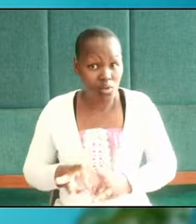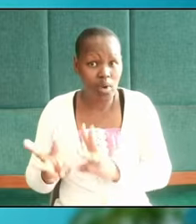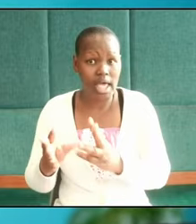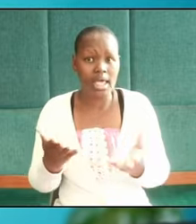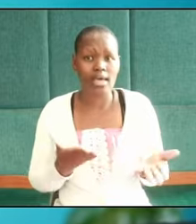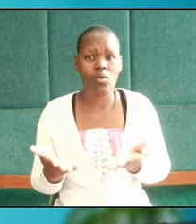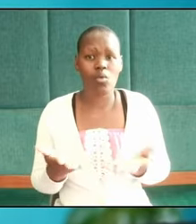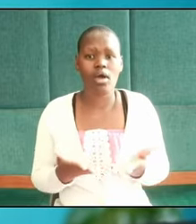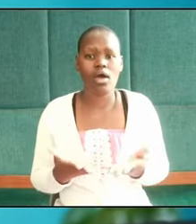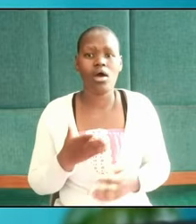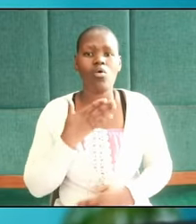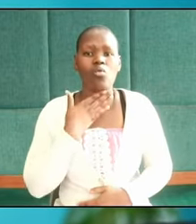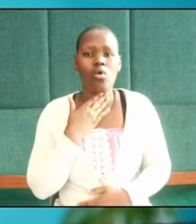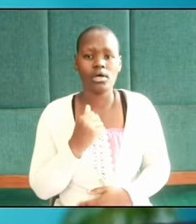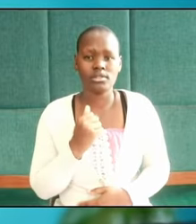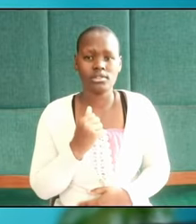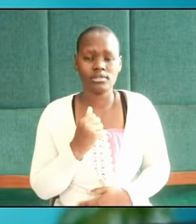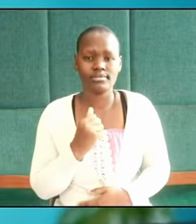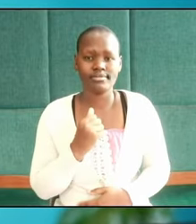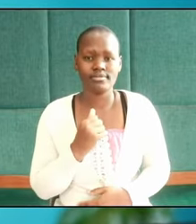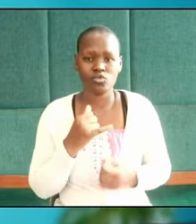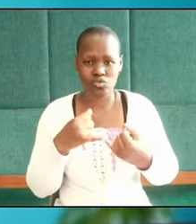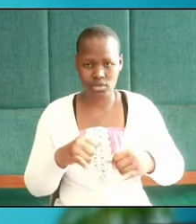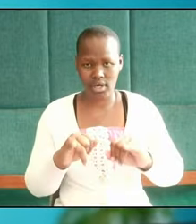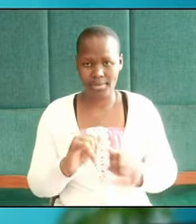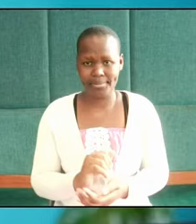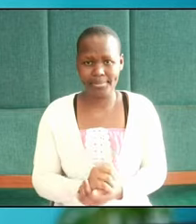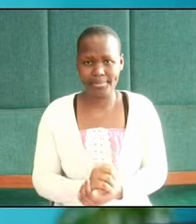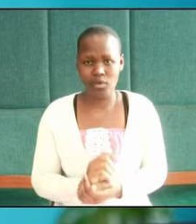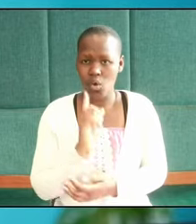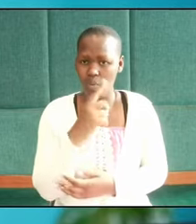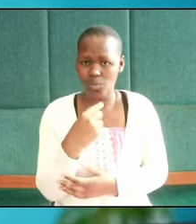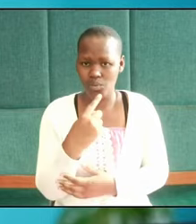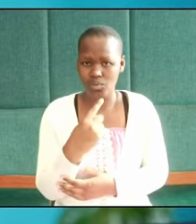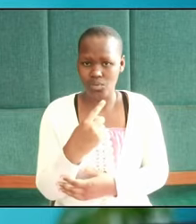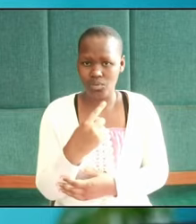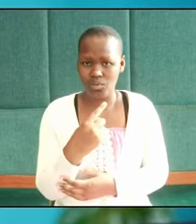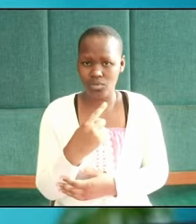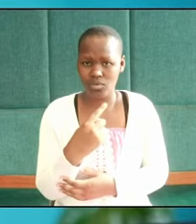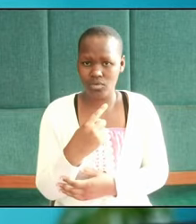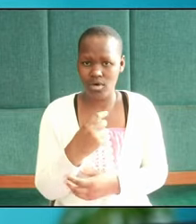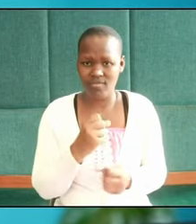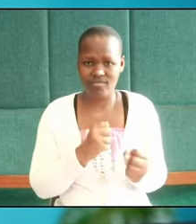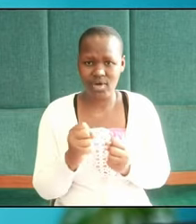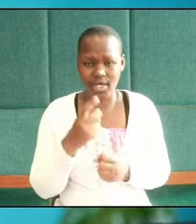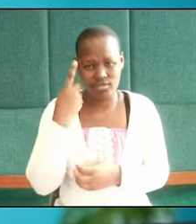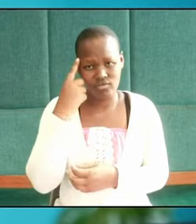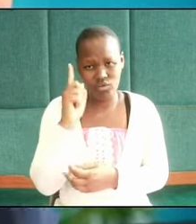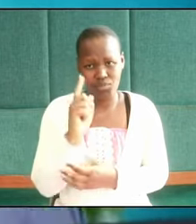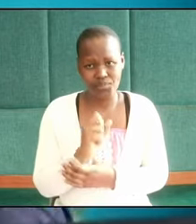they want to trap those whom they cannot find fault with